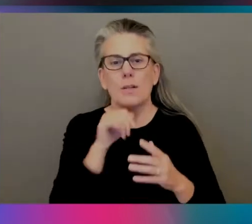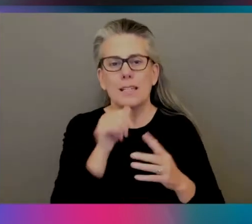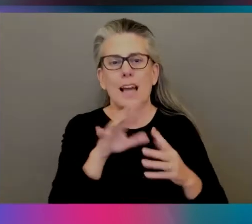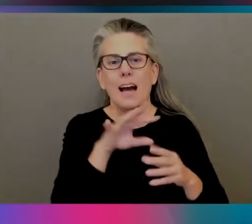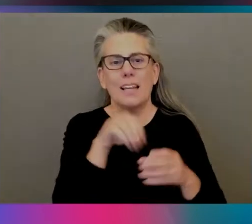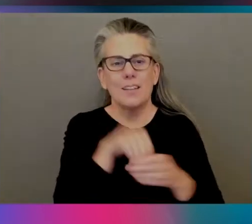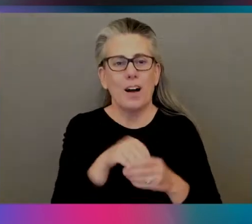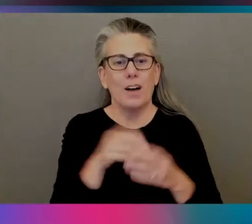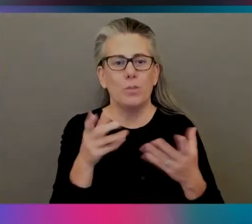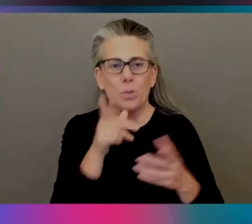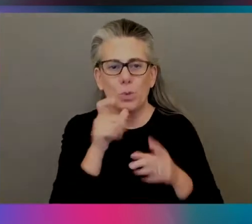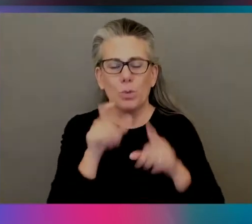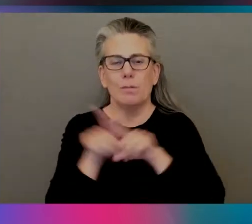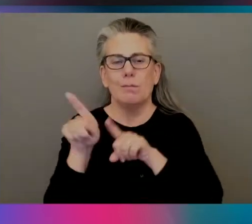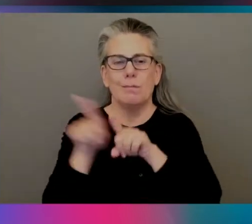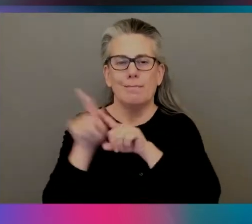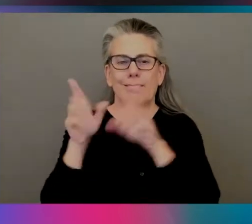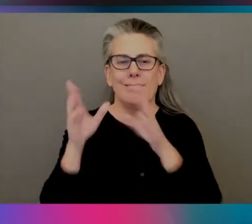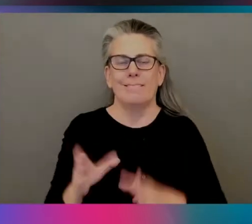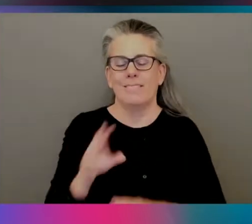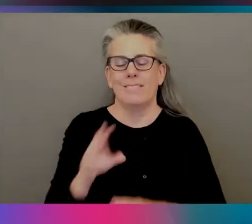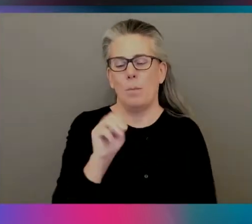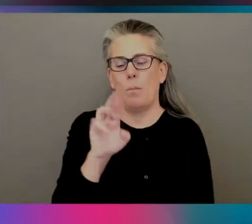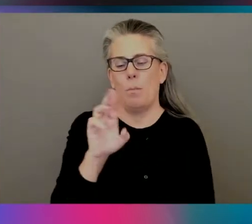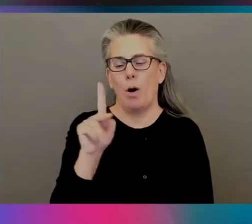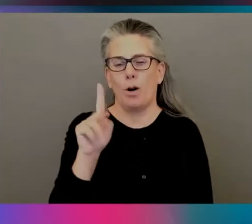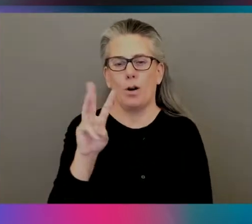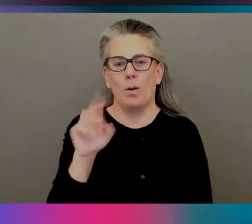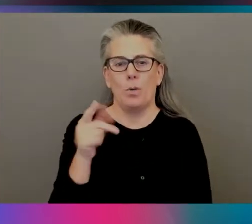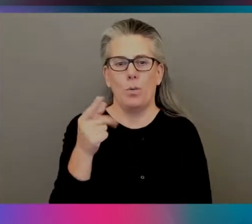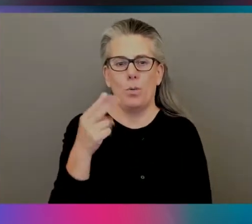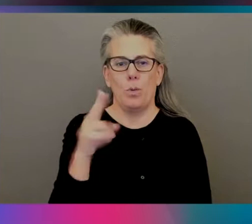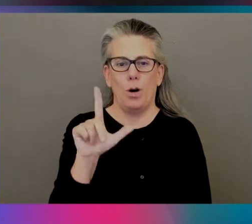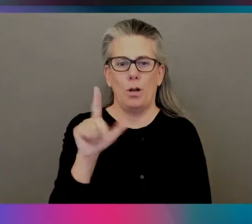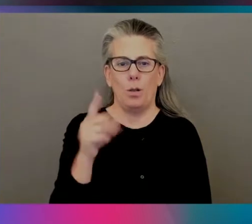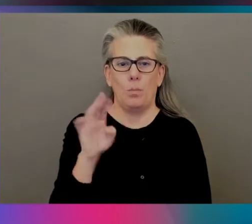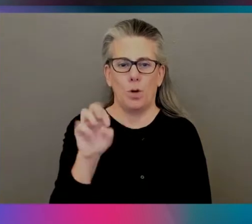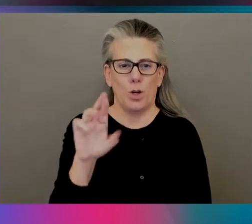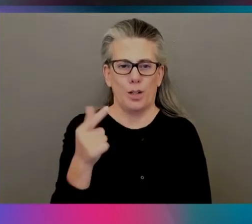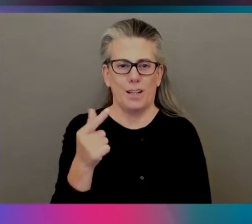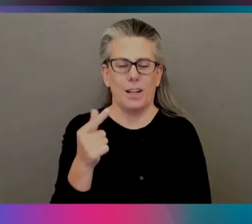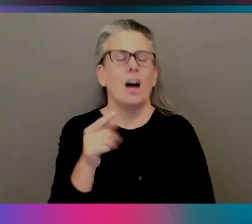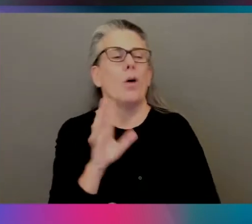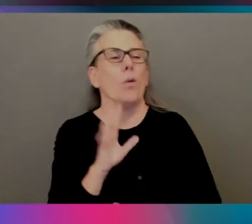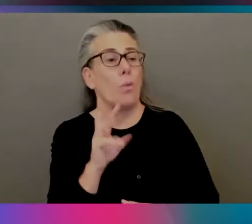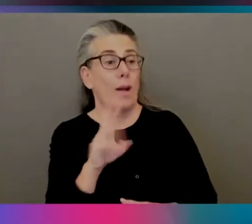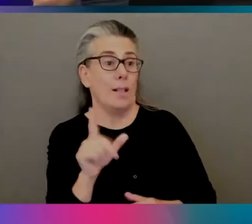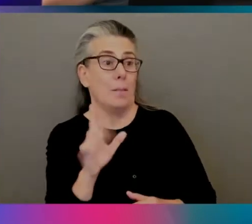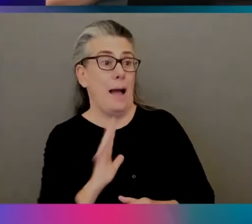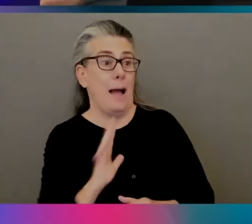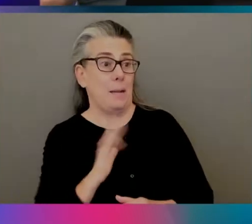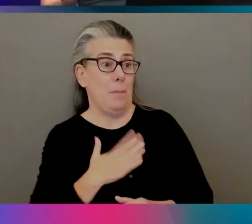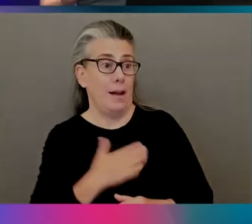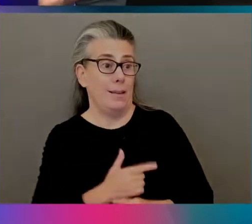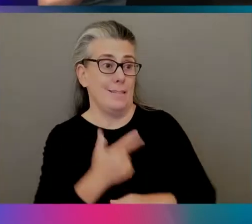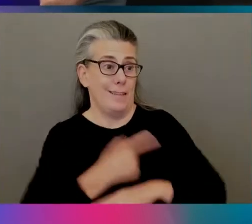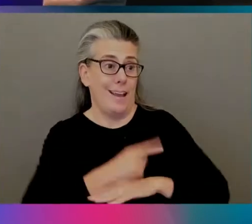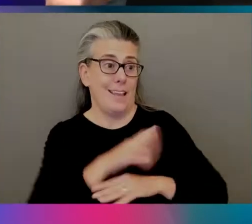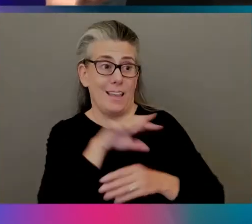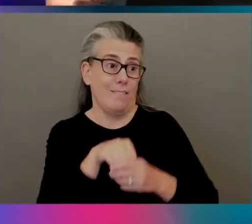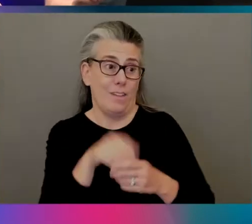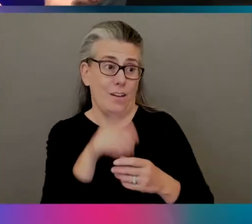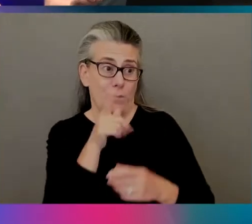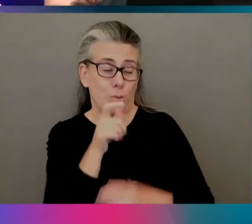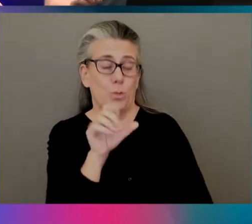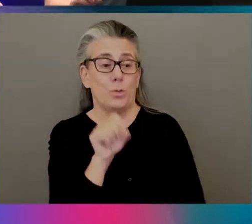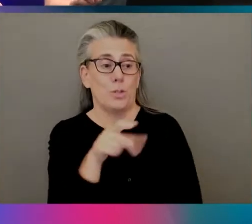that I learned. Okay. Well, back in my day, transformers were starring Shia LaBeouf, all right? Oh, true. True. True. Or even further